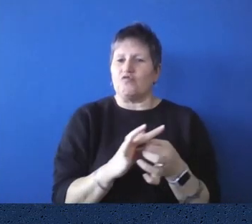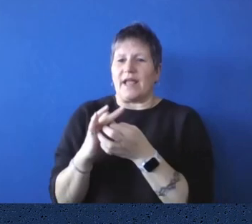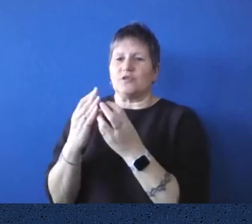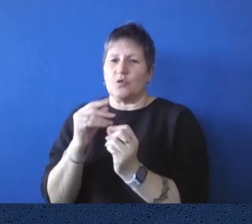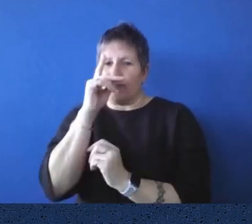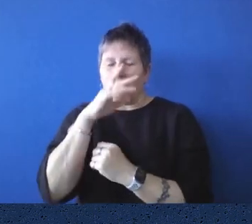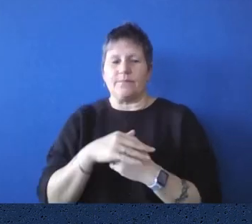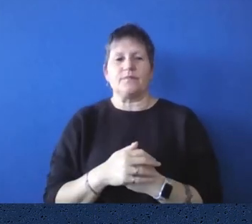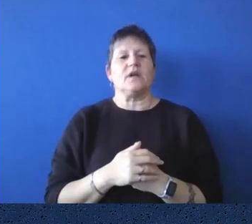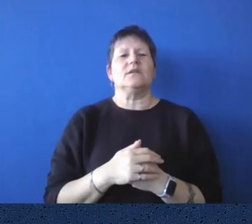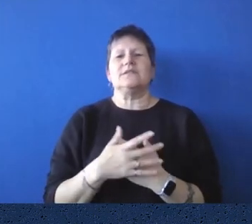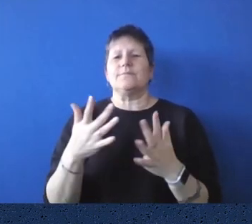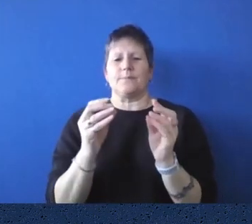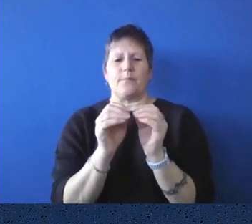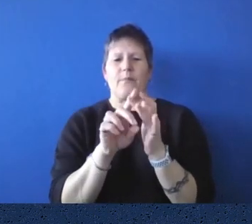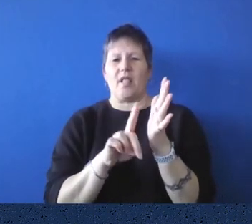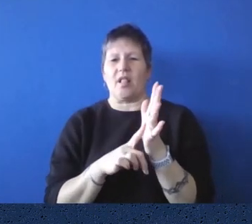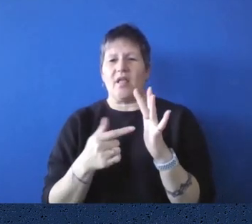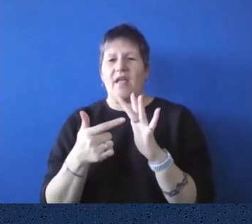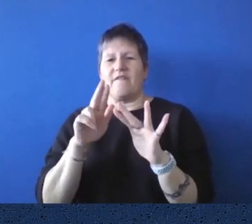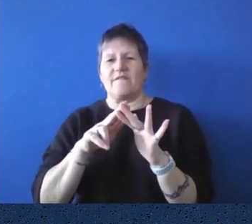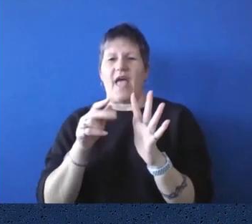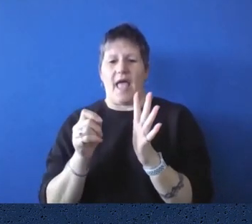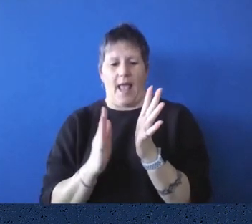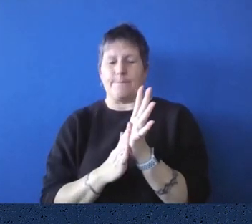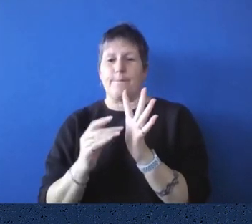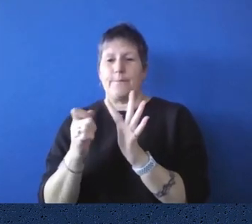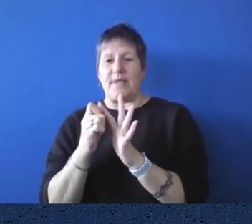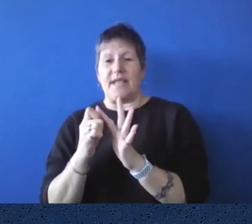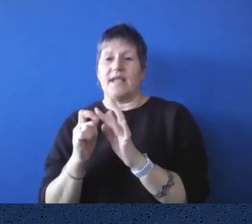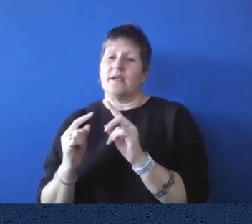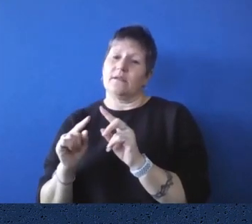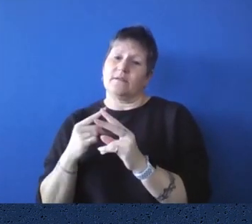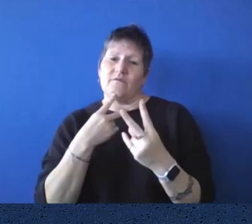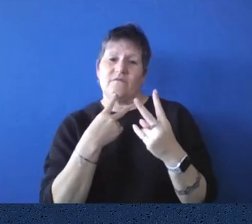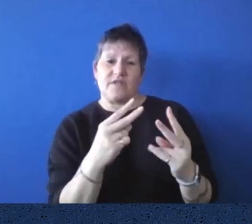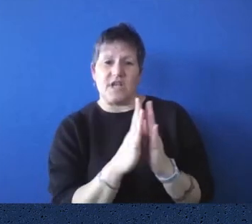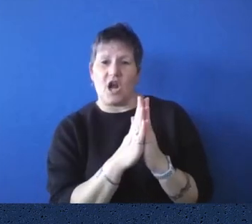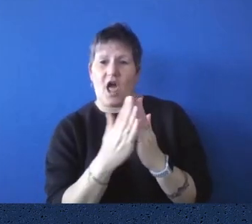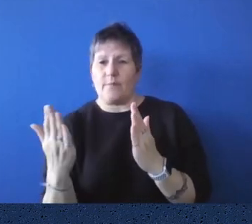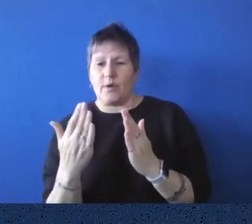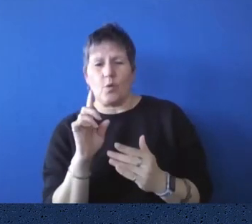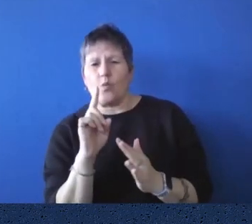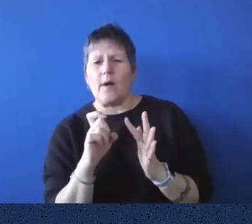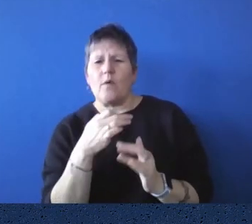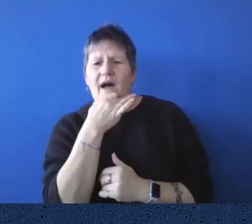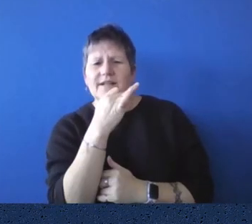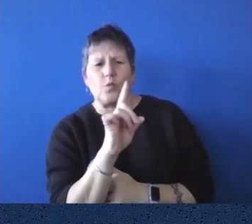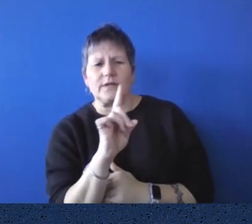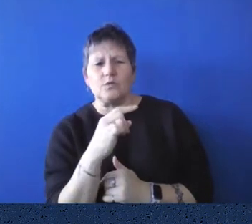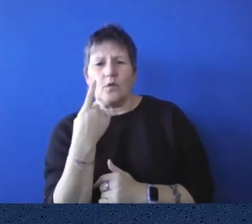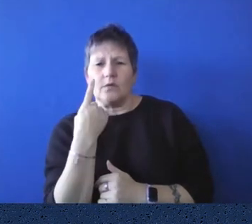into the library, what sort of things would they be coming to the library and asking you for help with? I'm going to flick that one to Terry. Um,